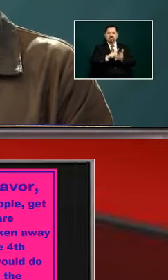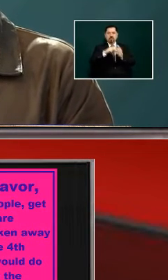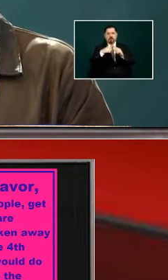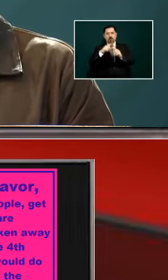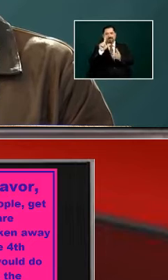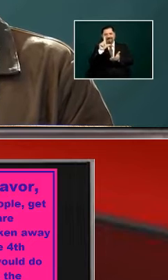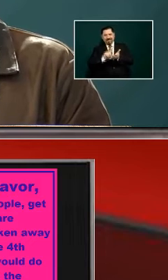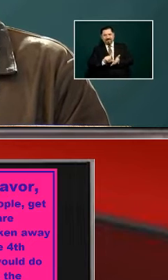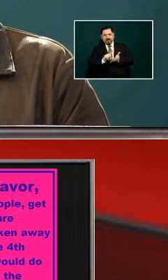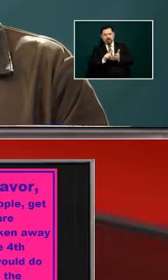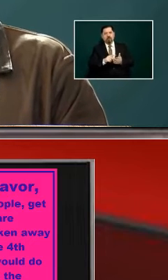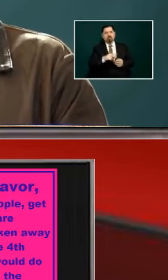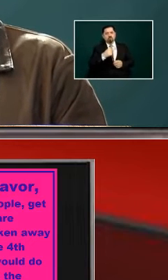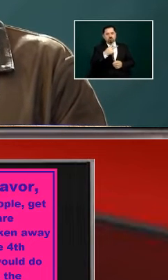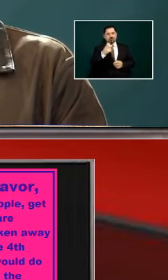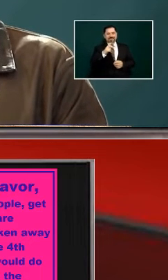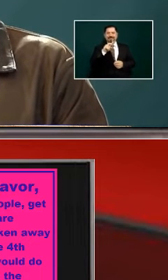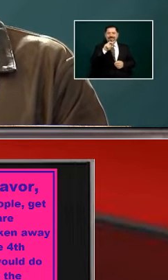a a app